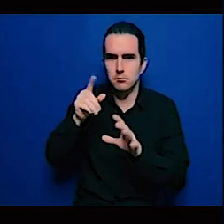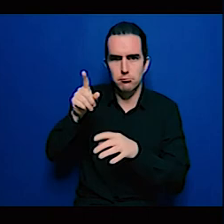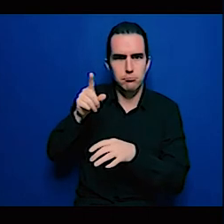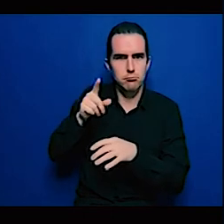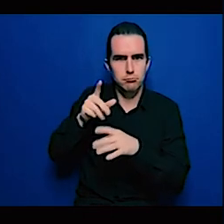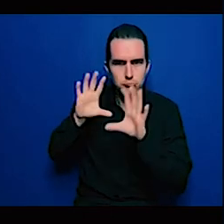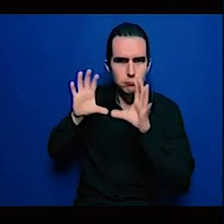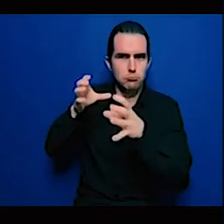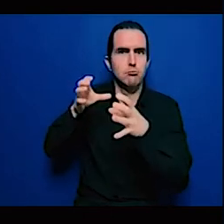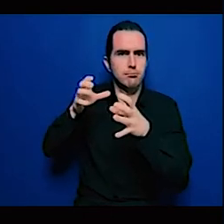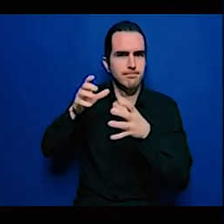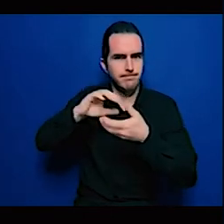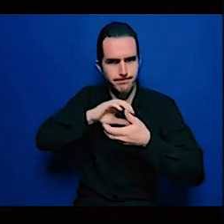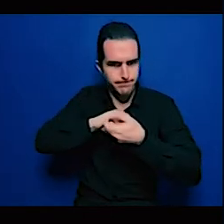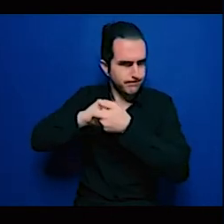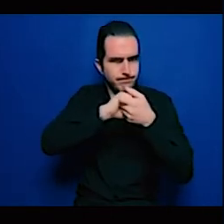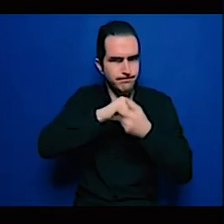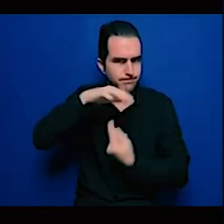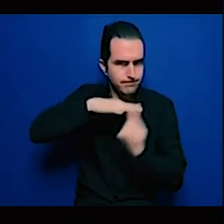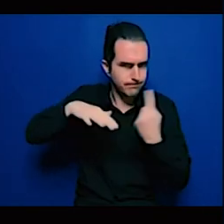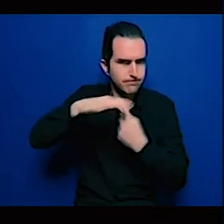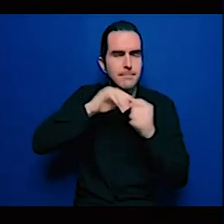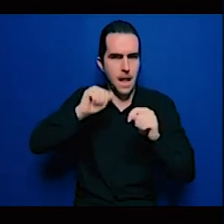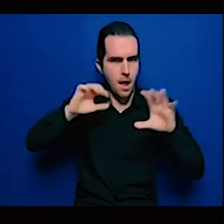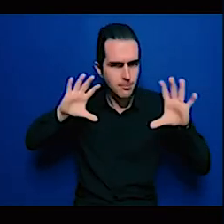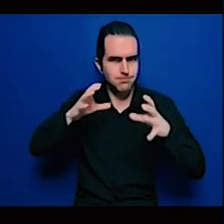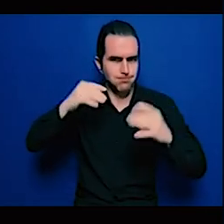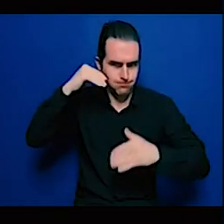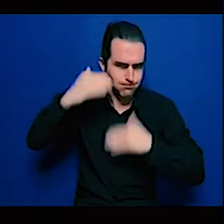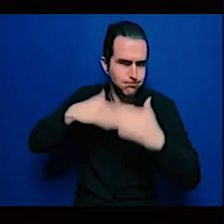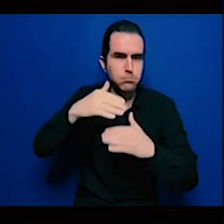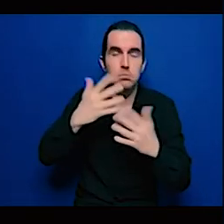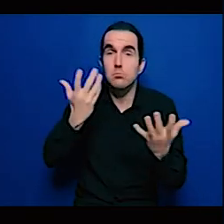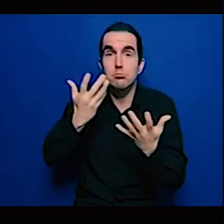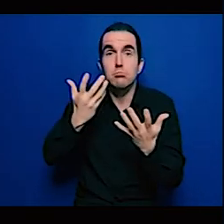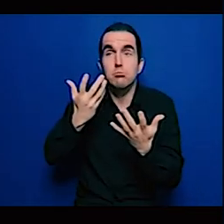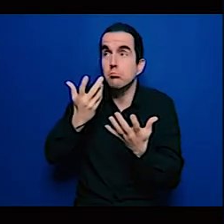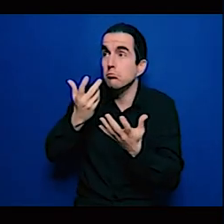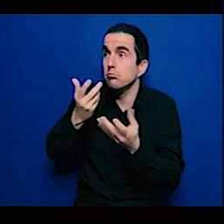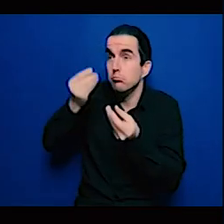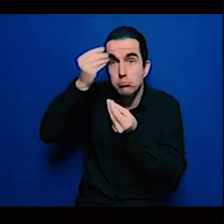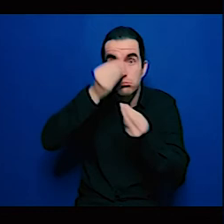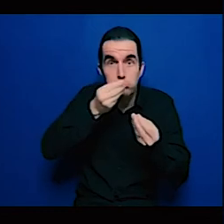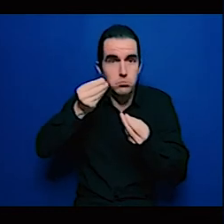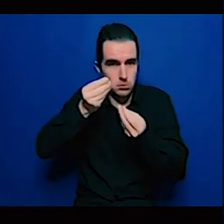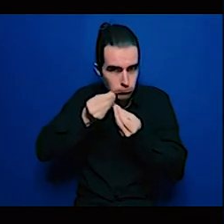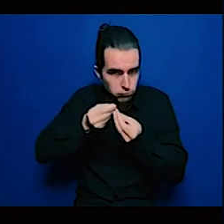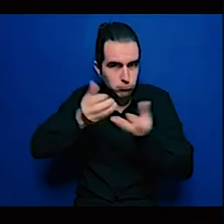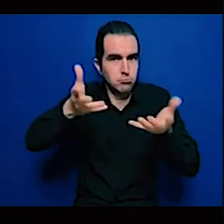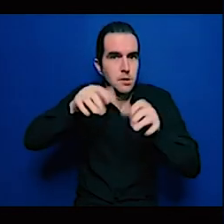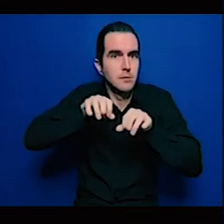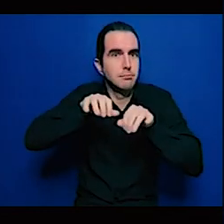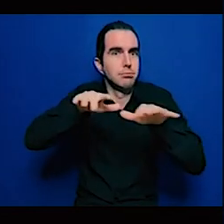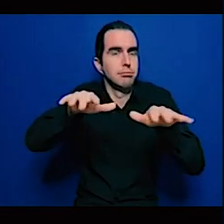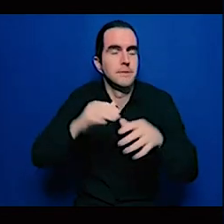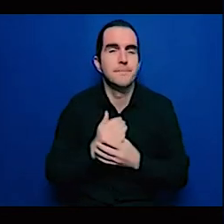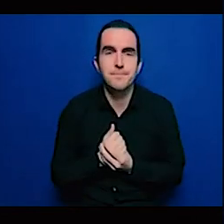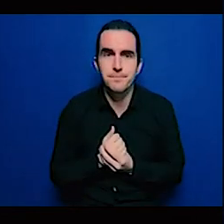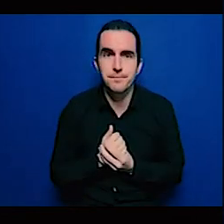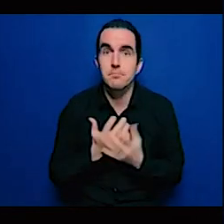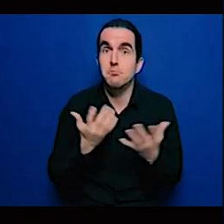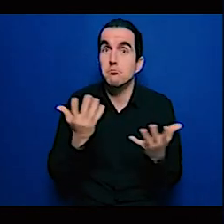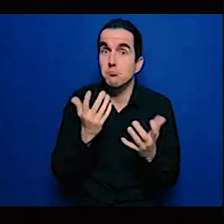going to get affected by this whether it's by climate by energy access it is the folks you know who are in our villages in